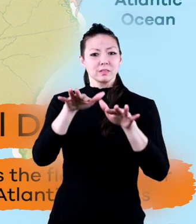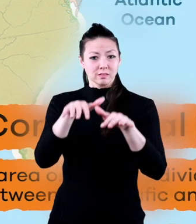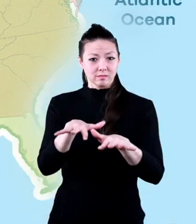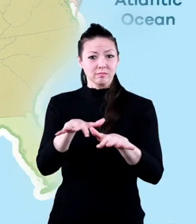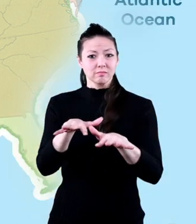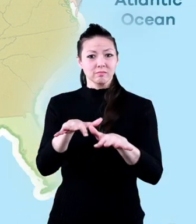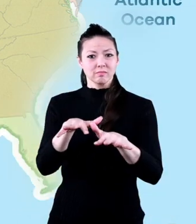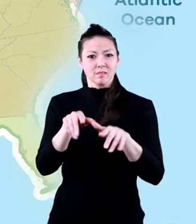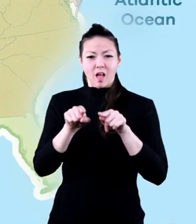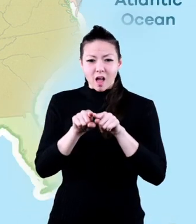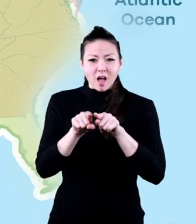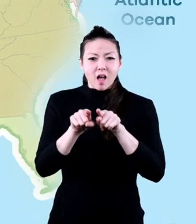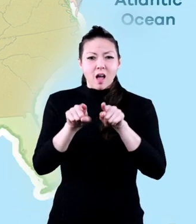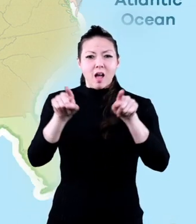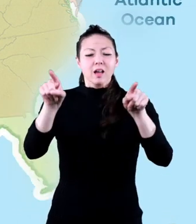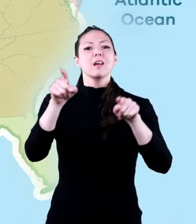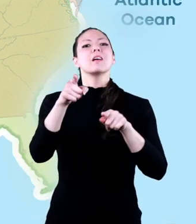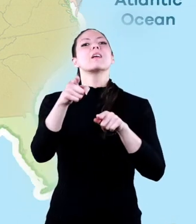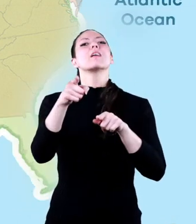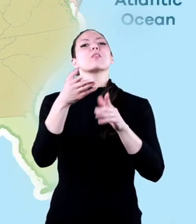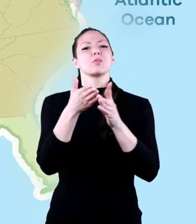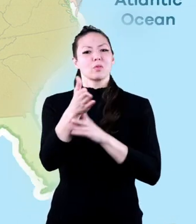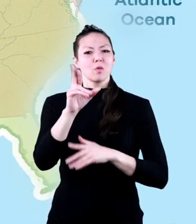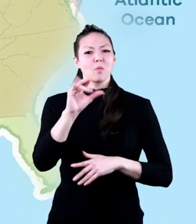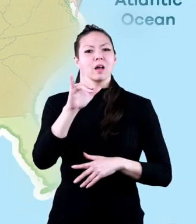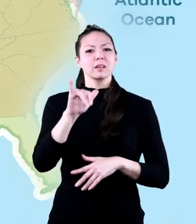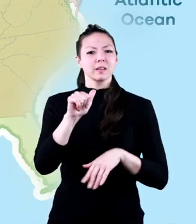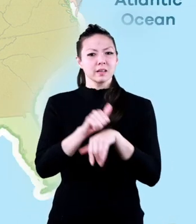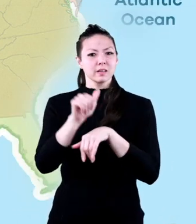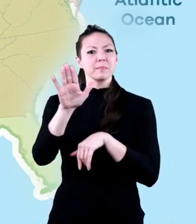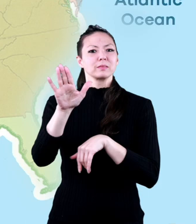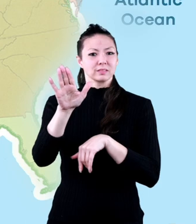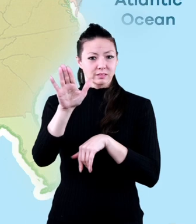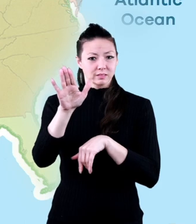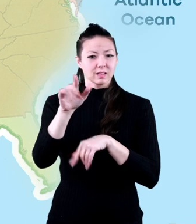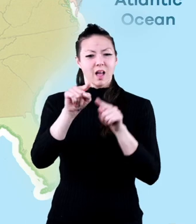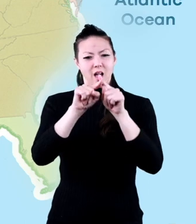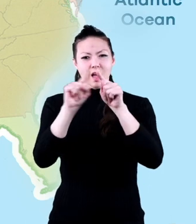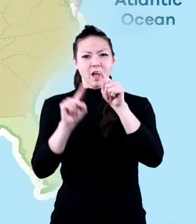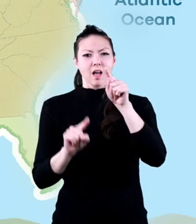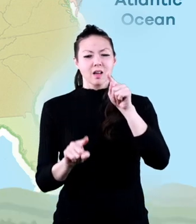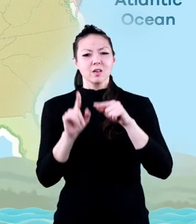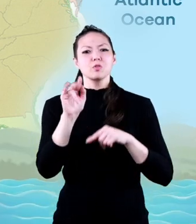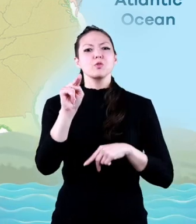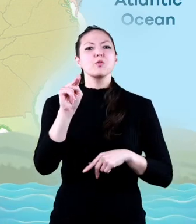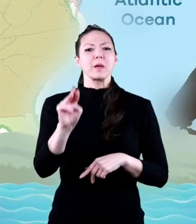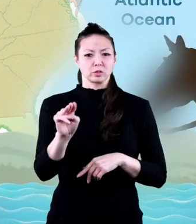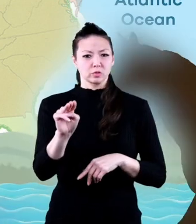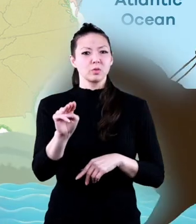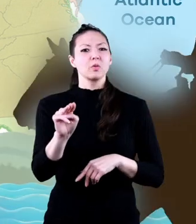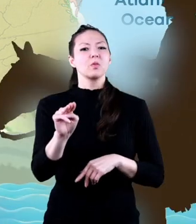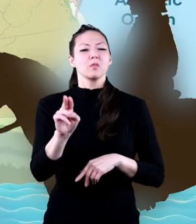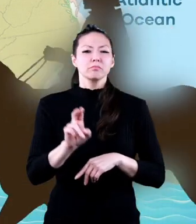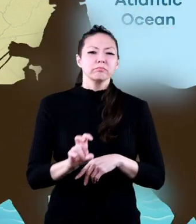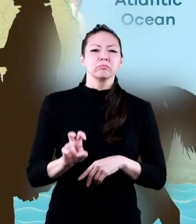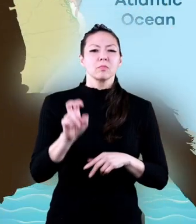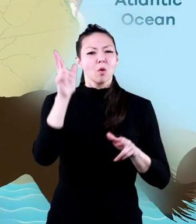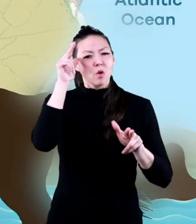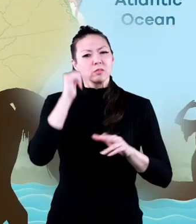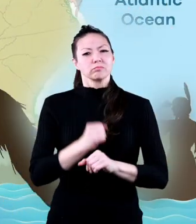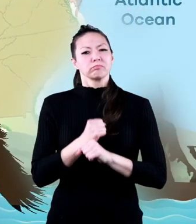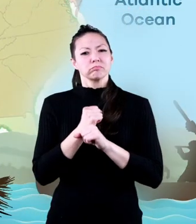oceans. It runs along the top of the Rocky Mountains down to New Mexico. They traveled by